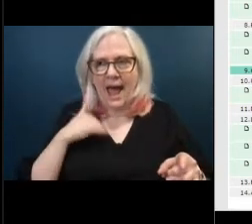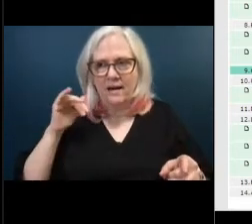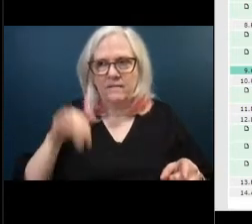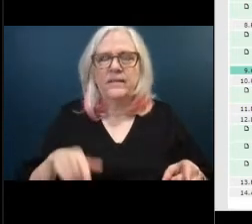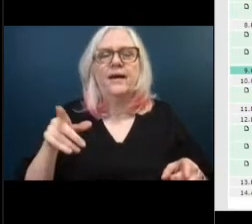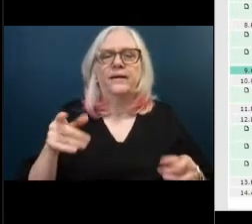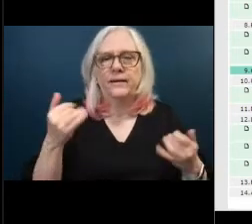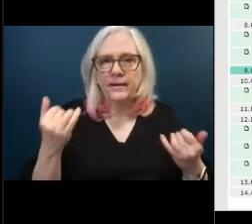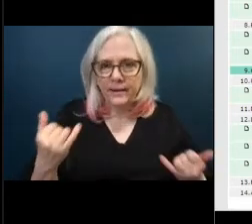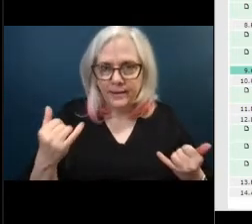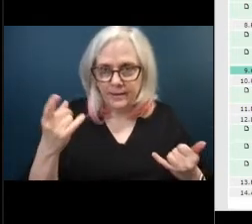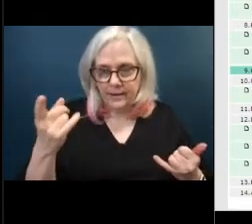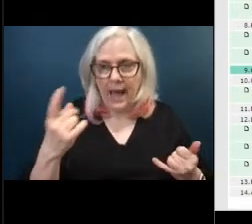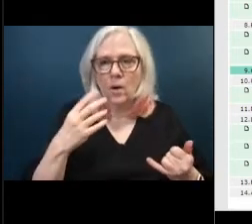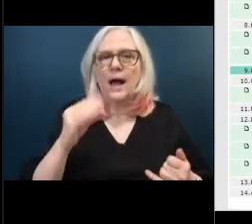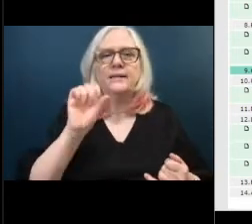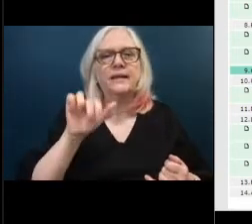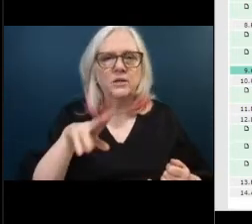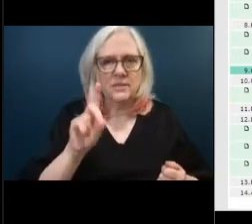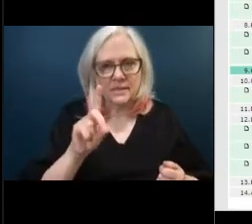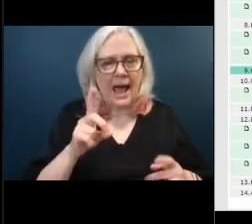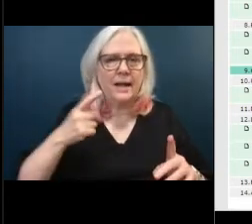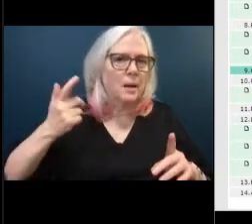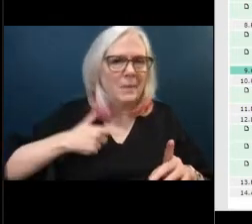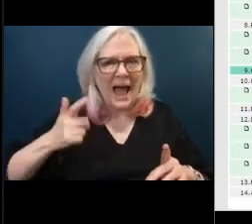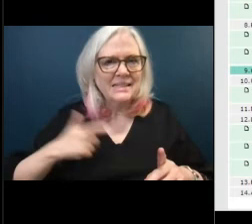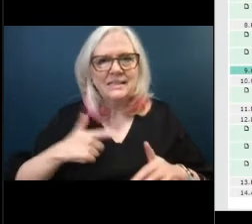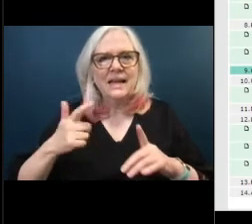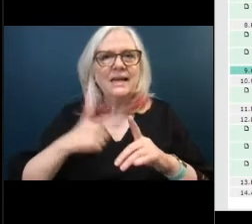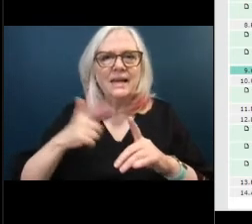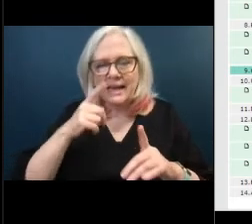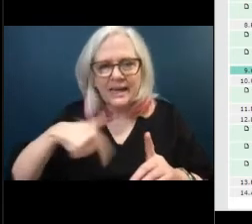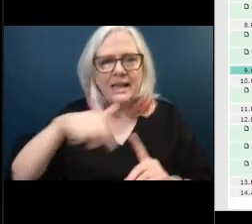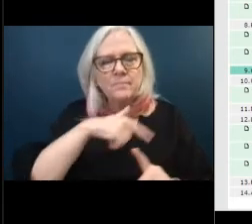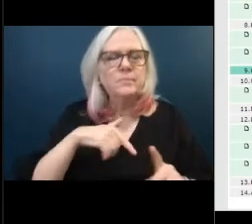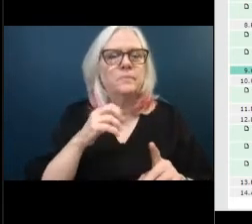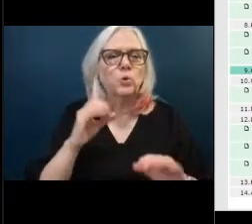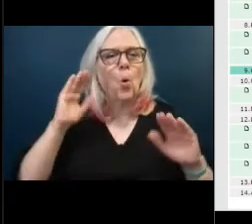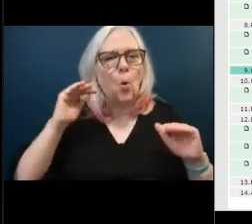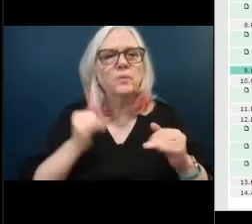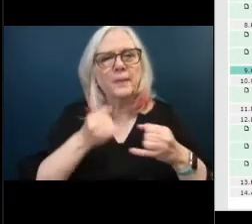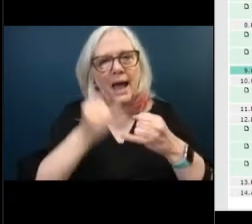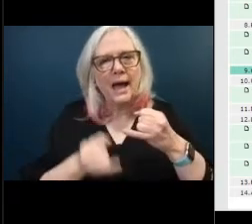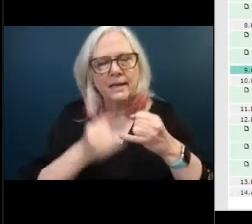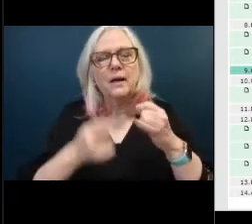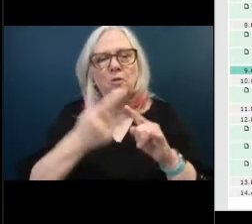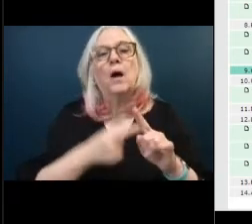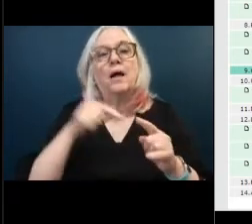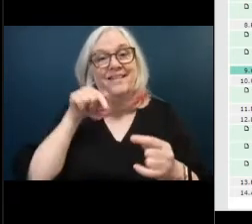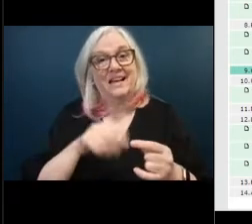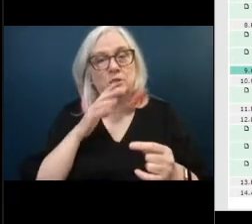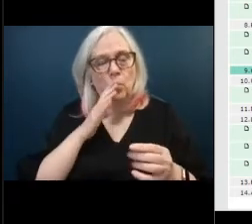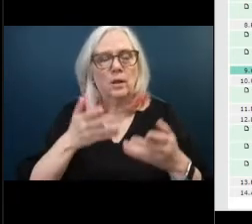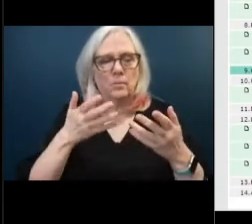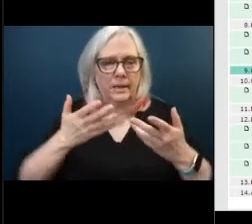some material in we anticipate hopefully by the end of this month that should be completed but it's a vendors aware of it